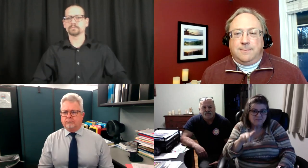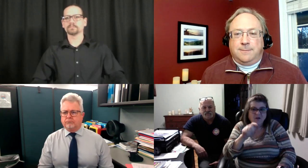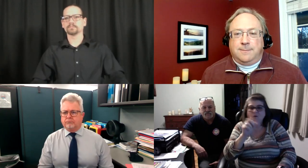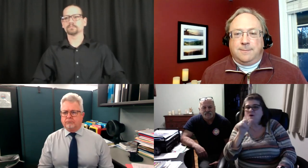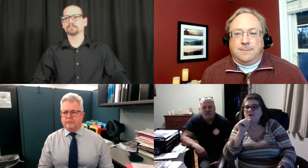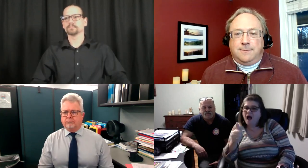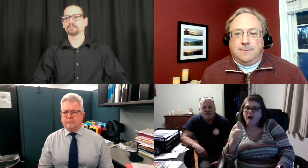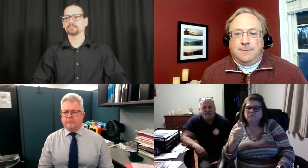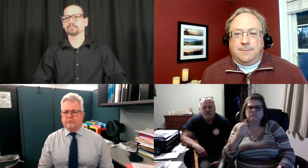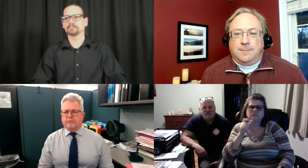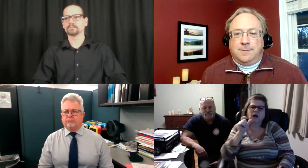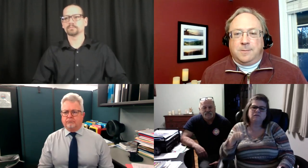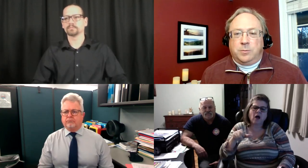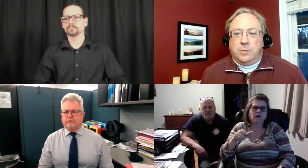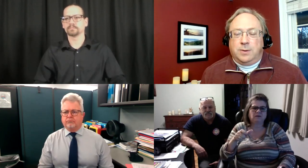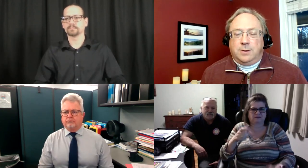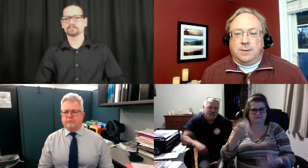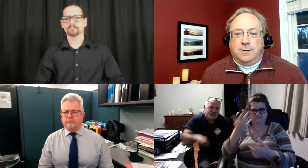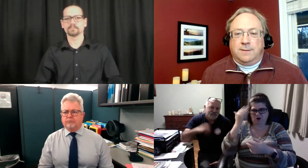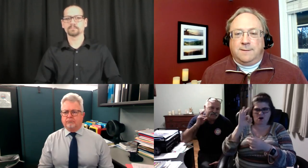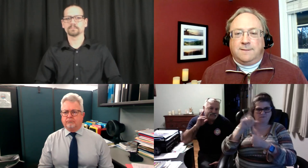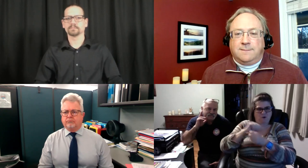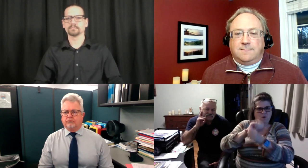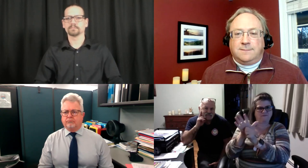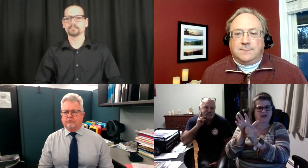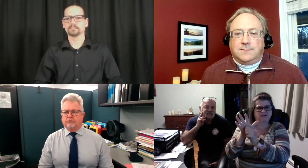Is it going to be a requirement? Is it voluntary?